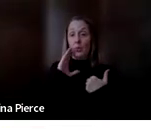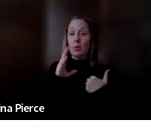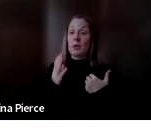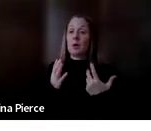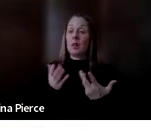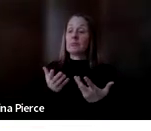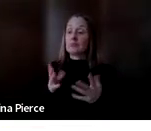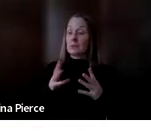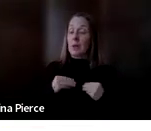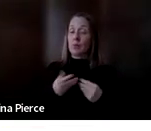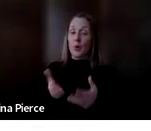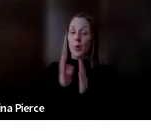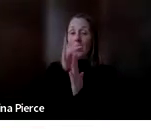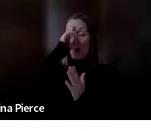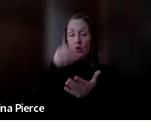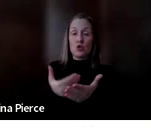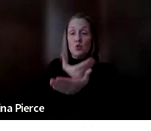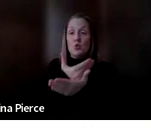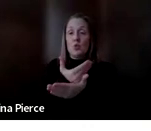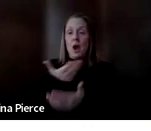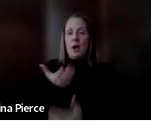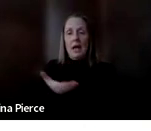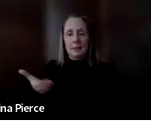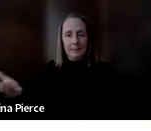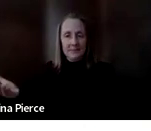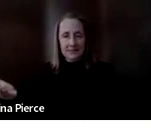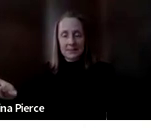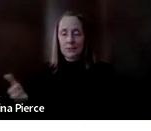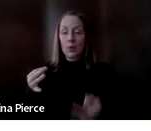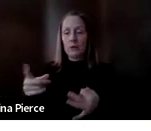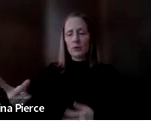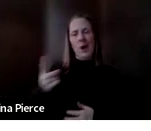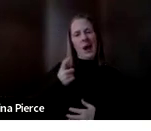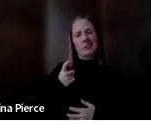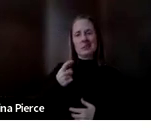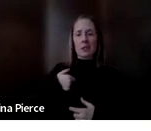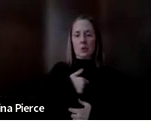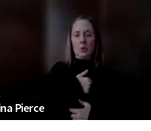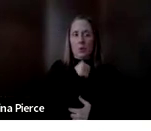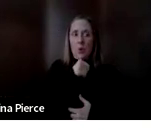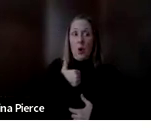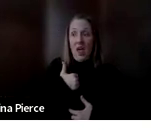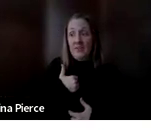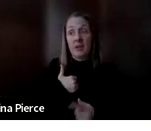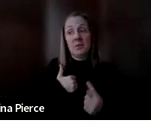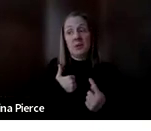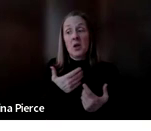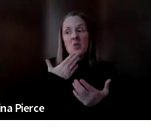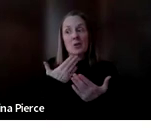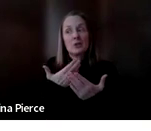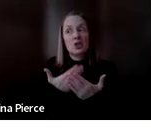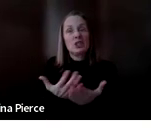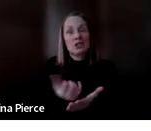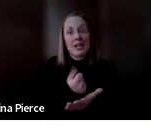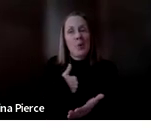new items. So on our website, if you ask for something that we don't have there, I can tell you there's a good chance that we'll be able to